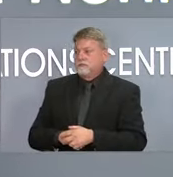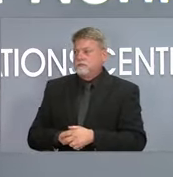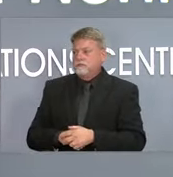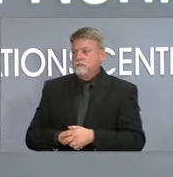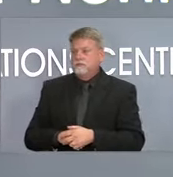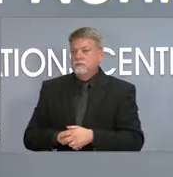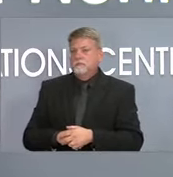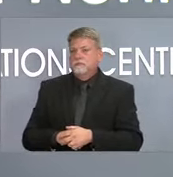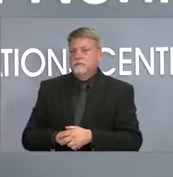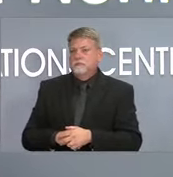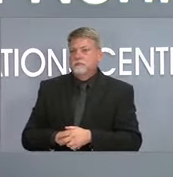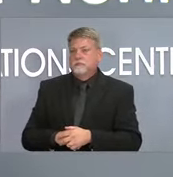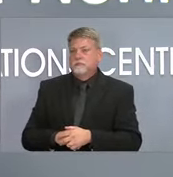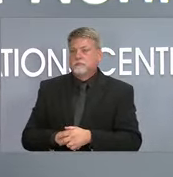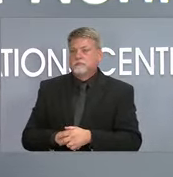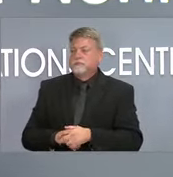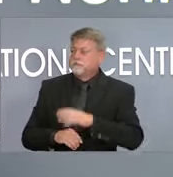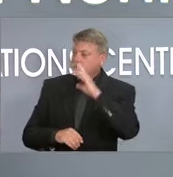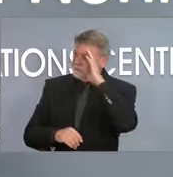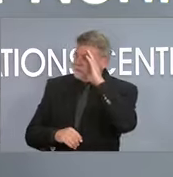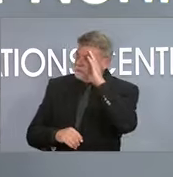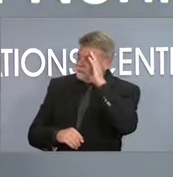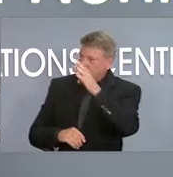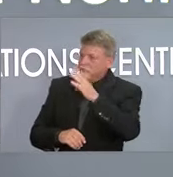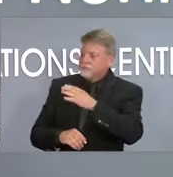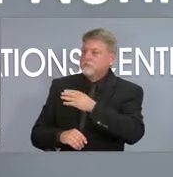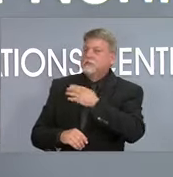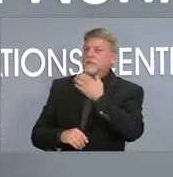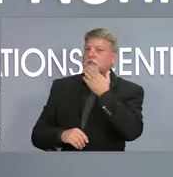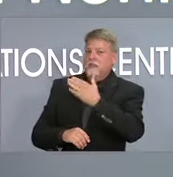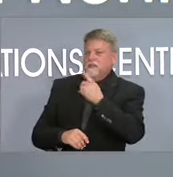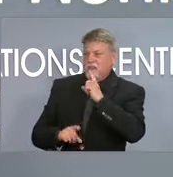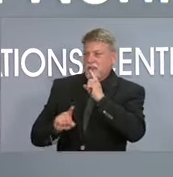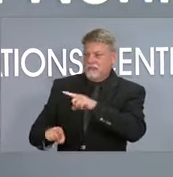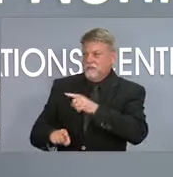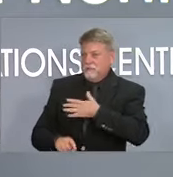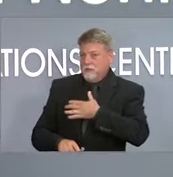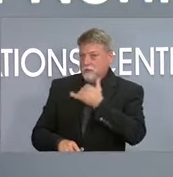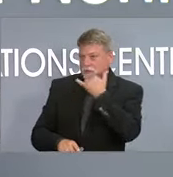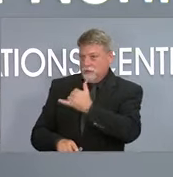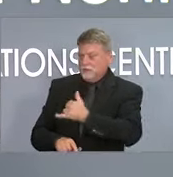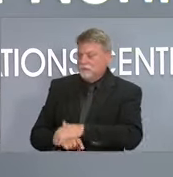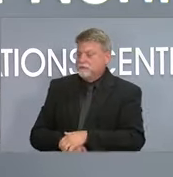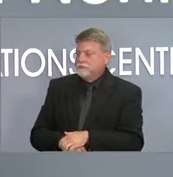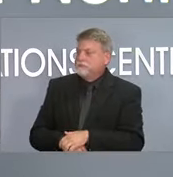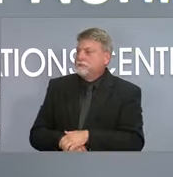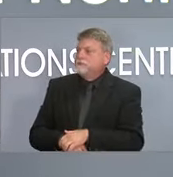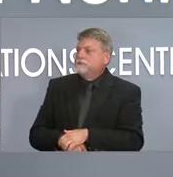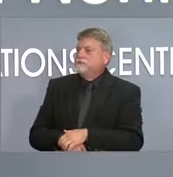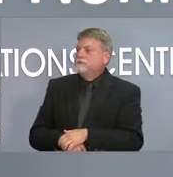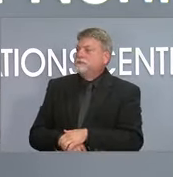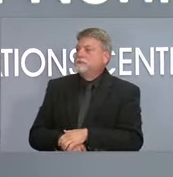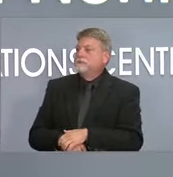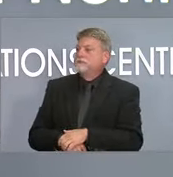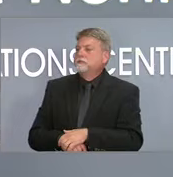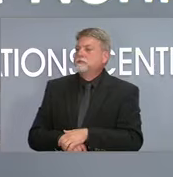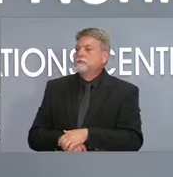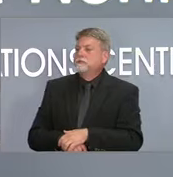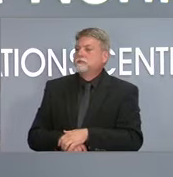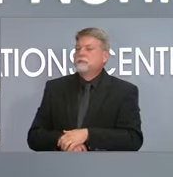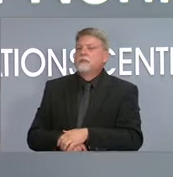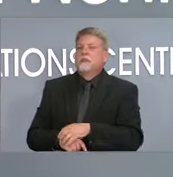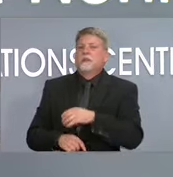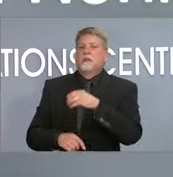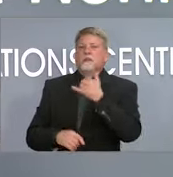Hi, thanks for taking my call after also taking Travis's. We, along with the EMS staffing personnel, with the